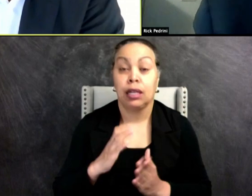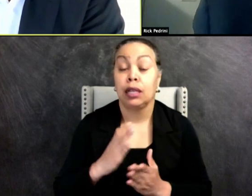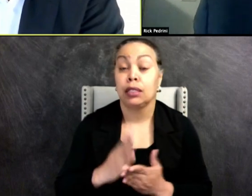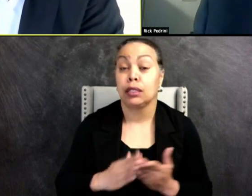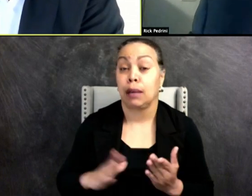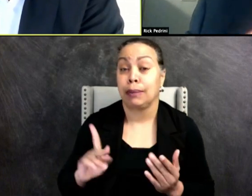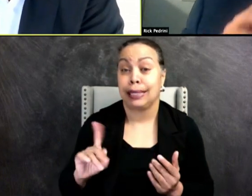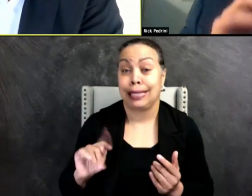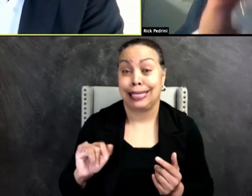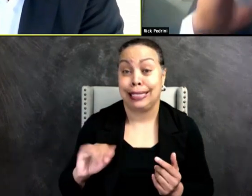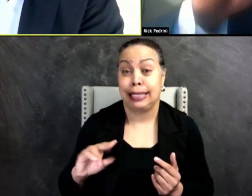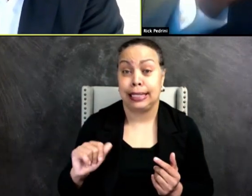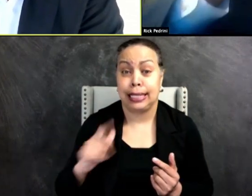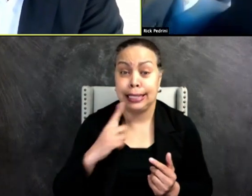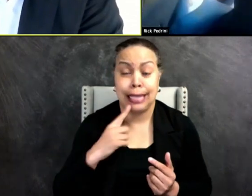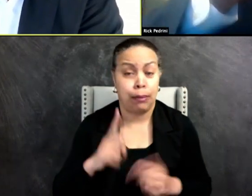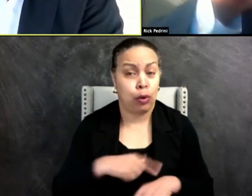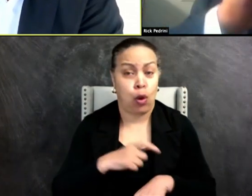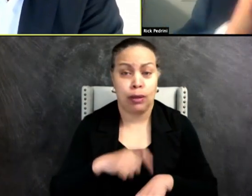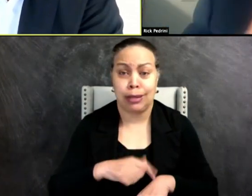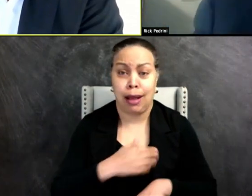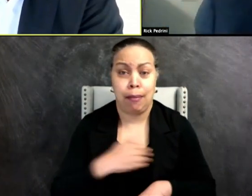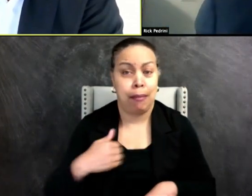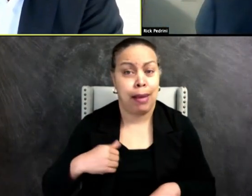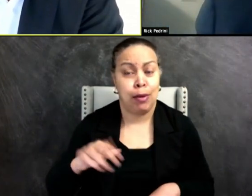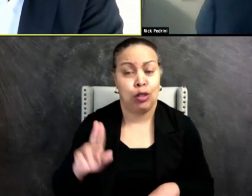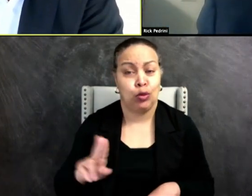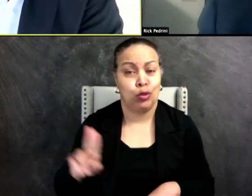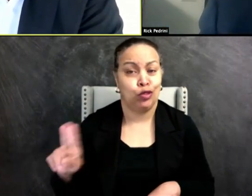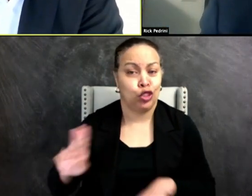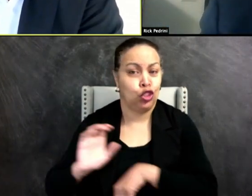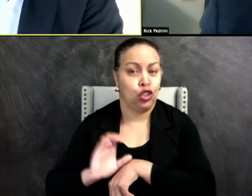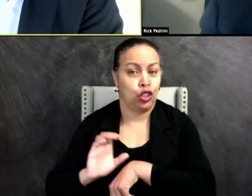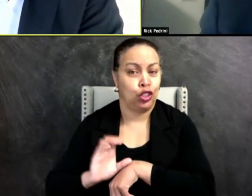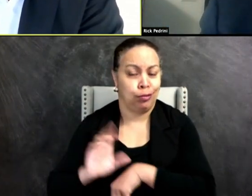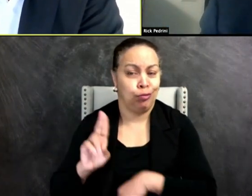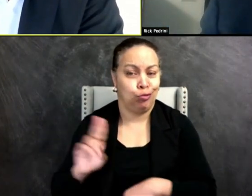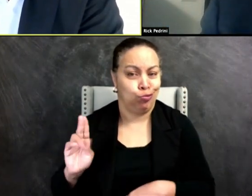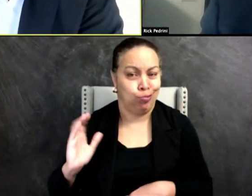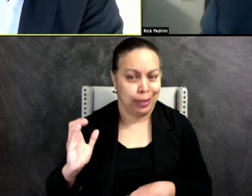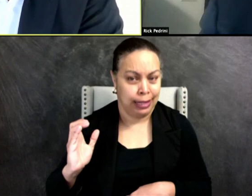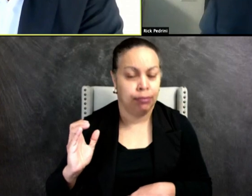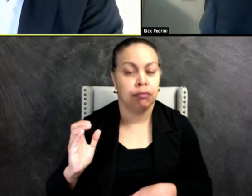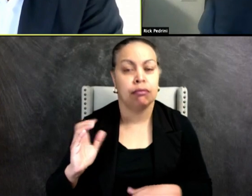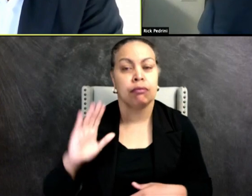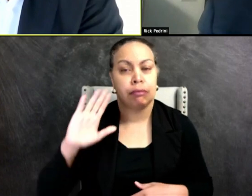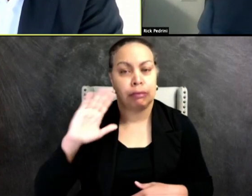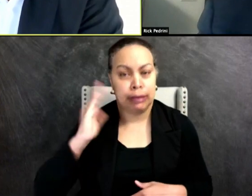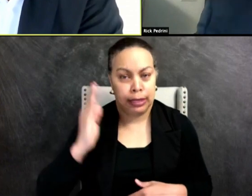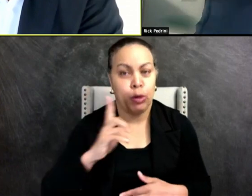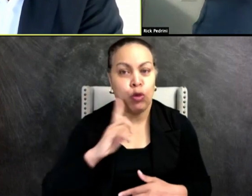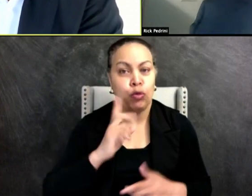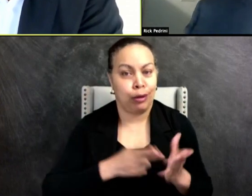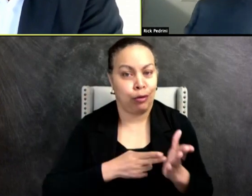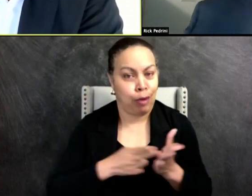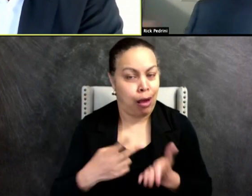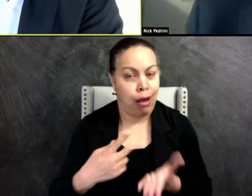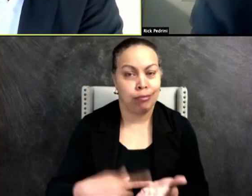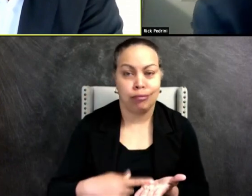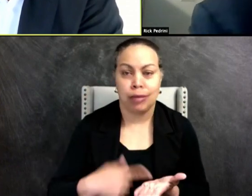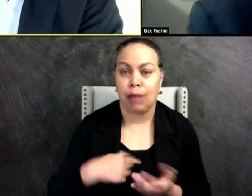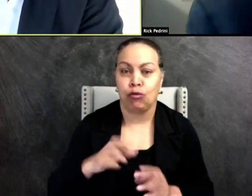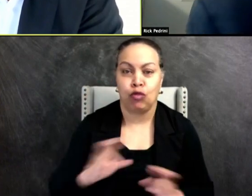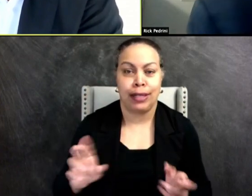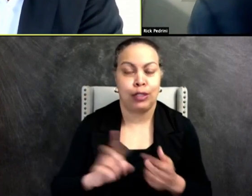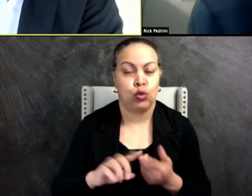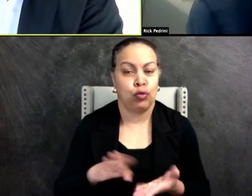of the UU or Universalist Unitarian Church in town. This seems like a real and honest conversation, ready to forgive Lieutenant Pedrini